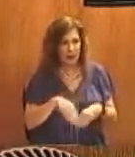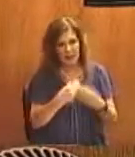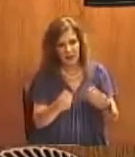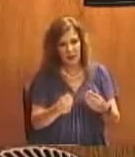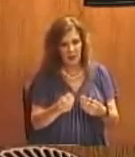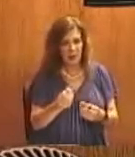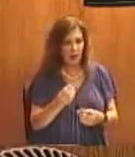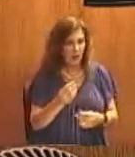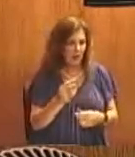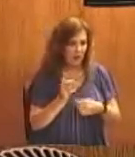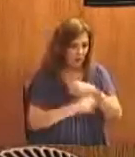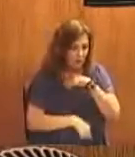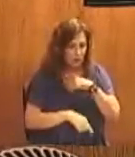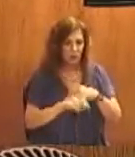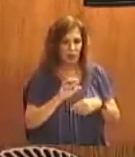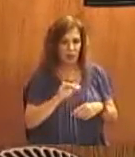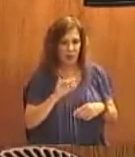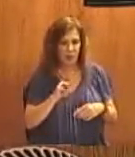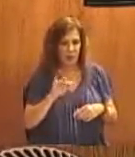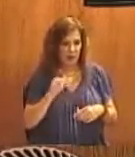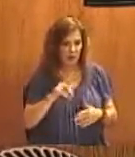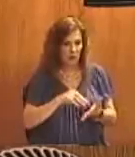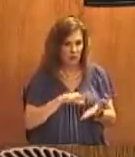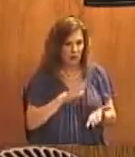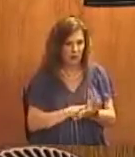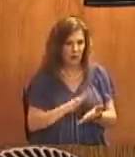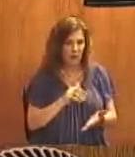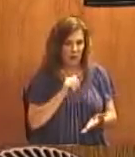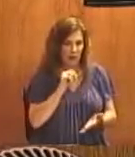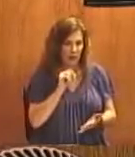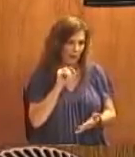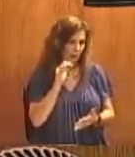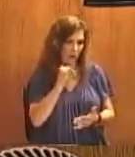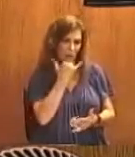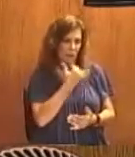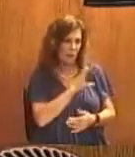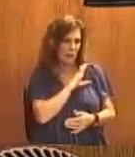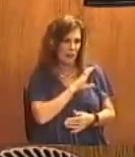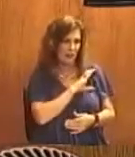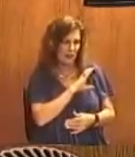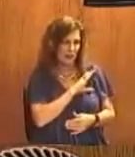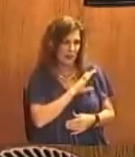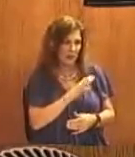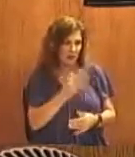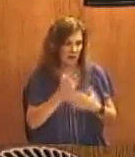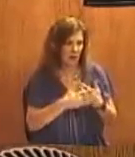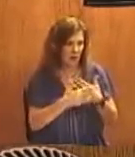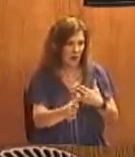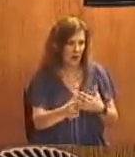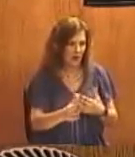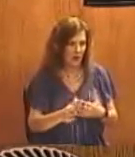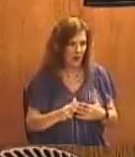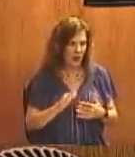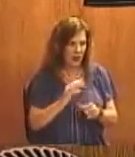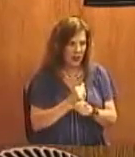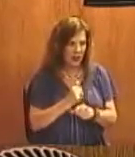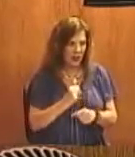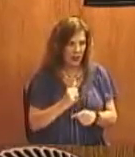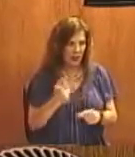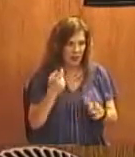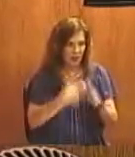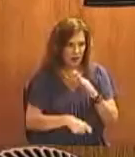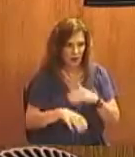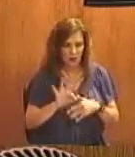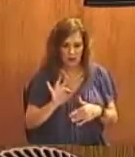and held accountable for unjust policing in my neighborhood forever getting charged with a felony